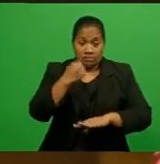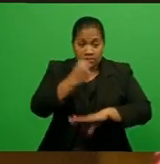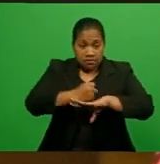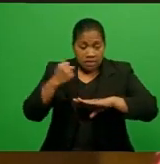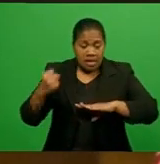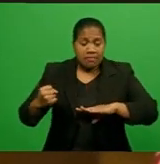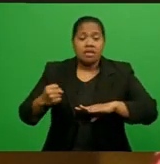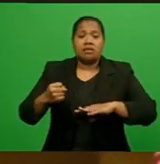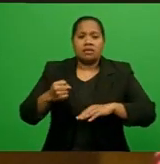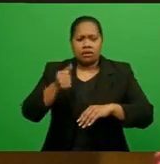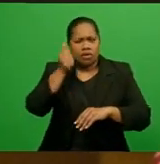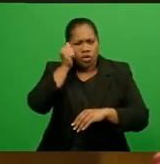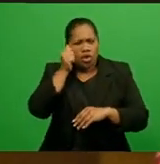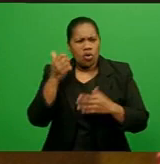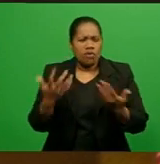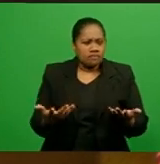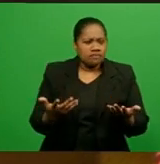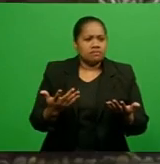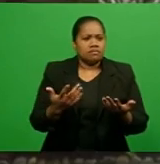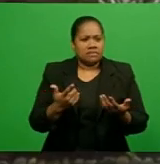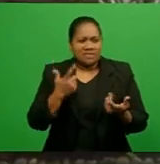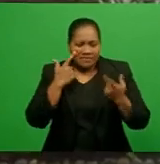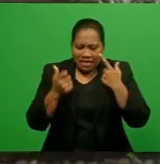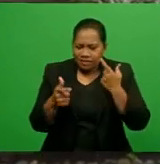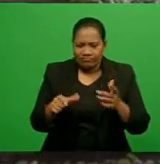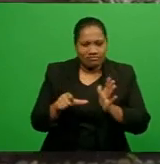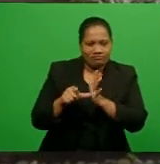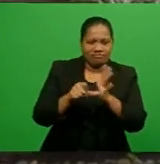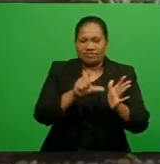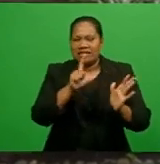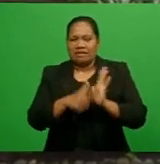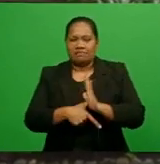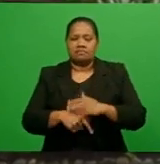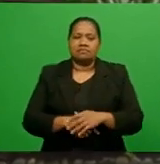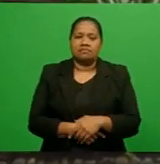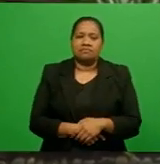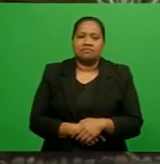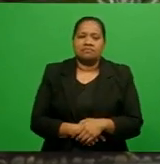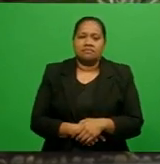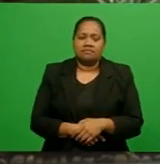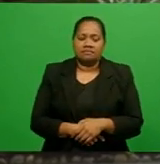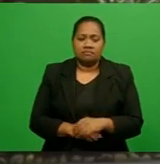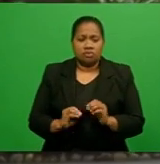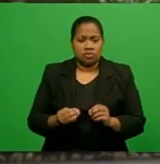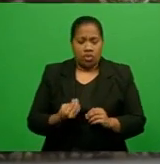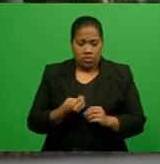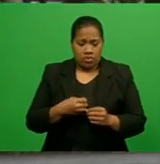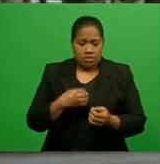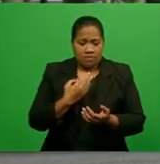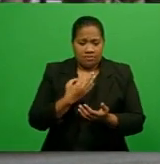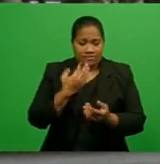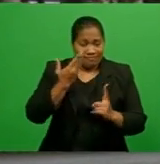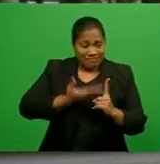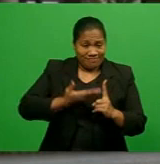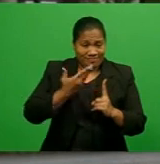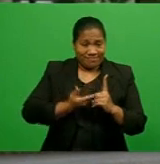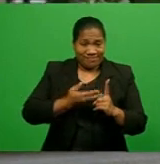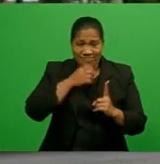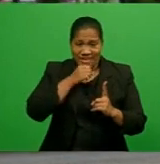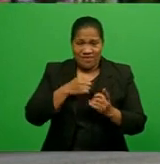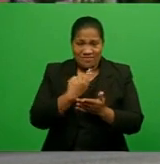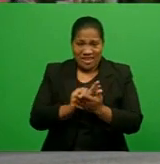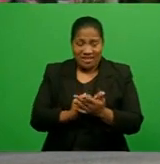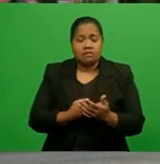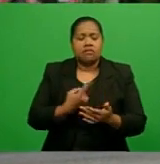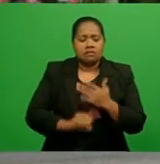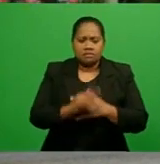finding it's a difficult time. USP Executive Director Finance Kolinio Mboila says the cutoff of grants by